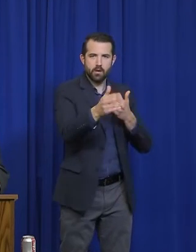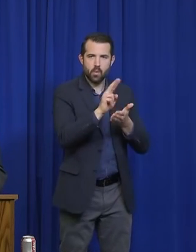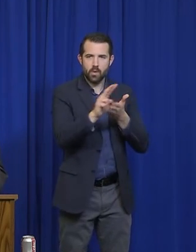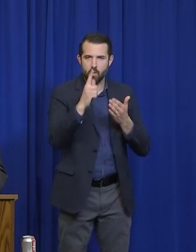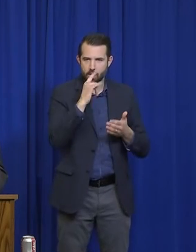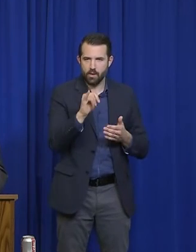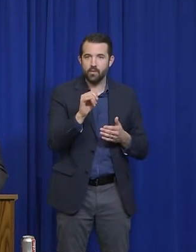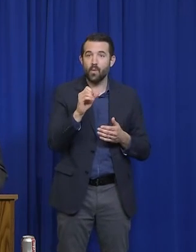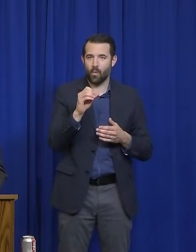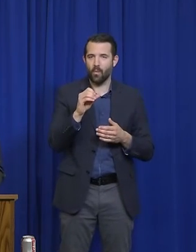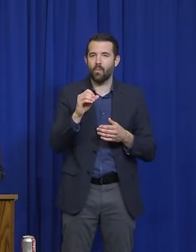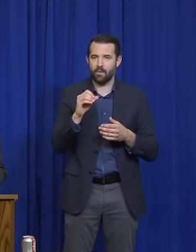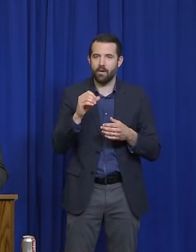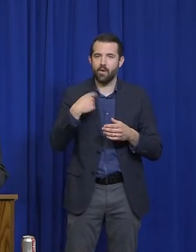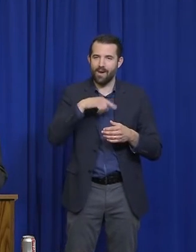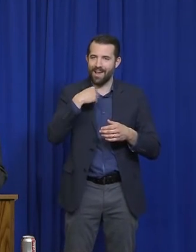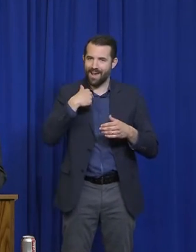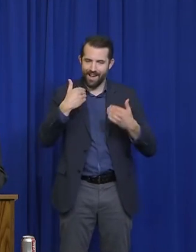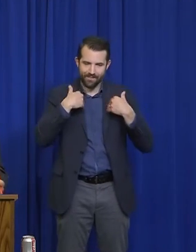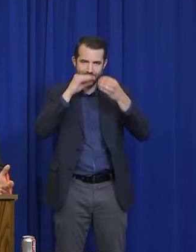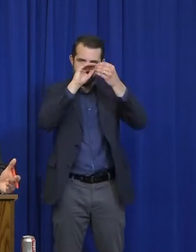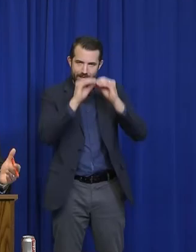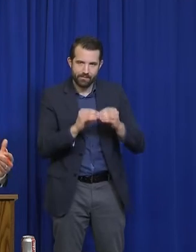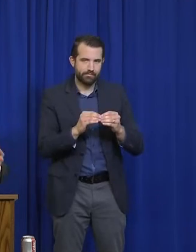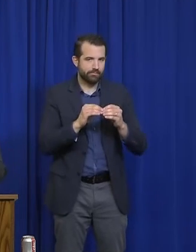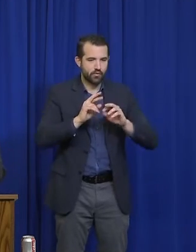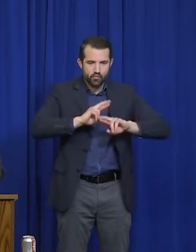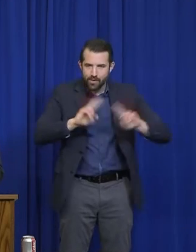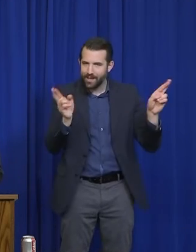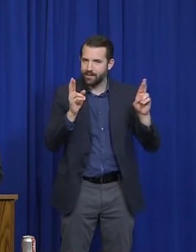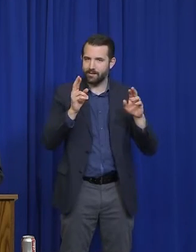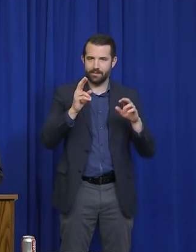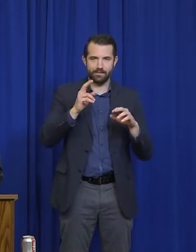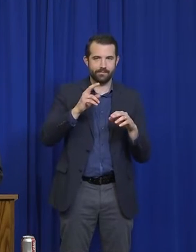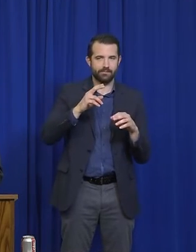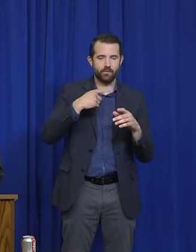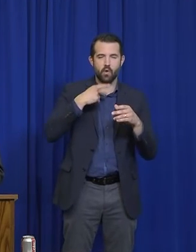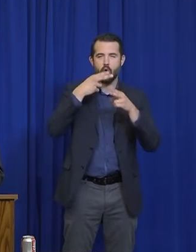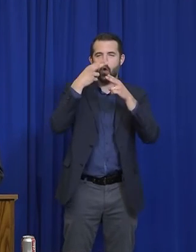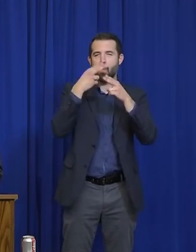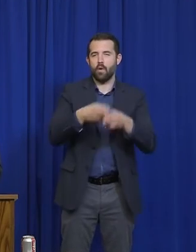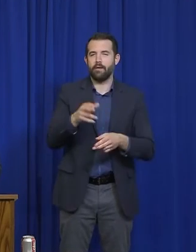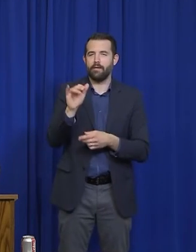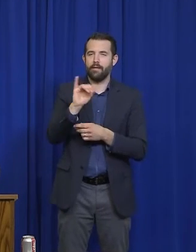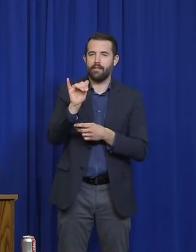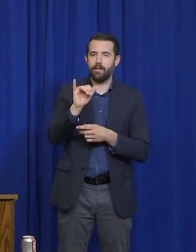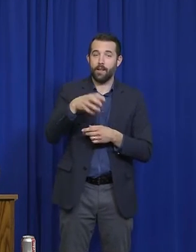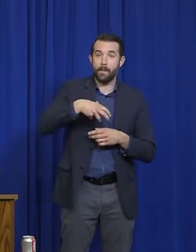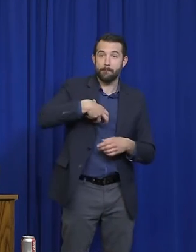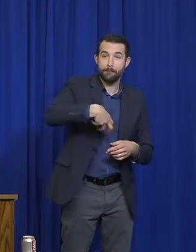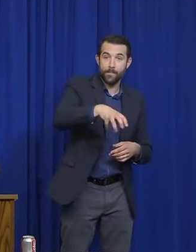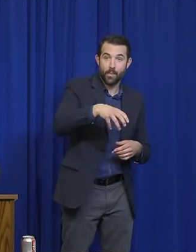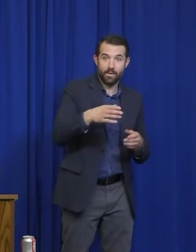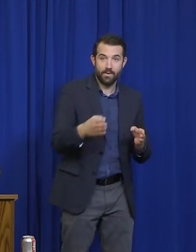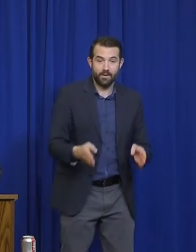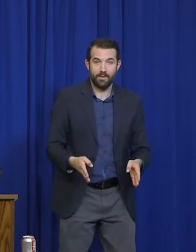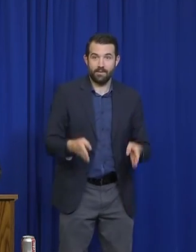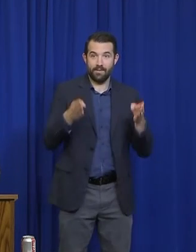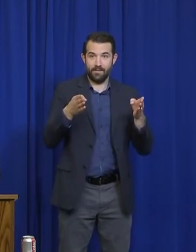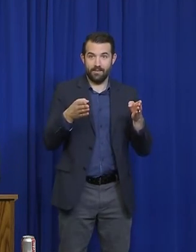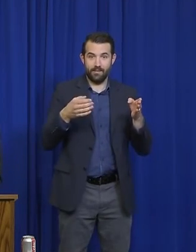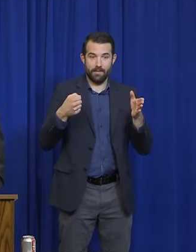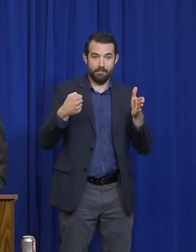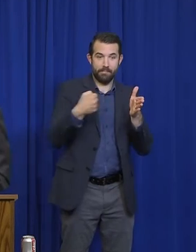some guardrails and how we think about what it means for there to be a decline as well as for there to be an incline